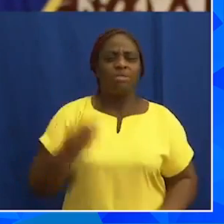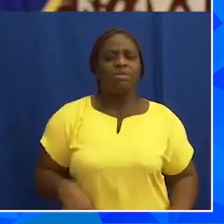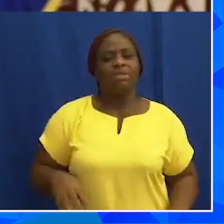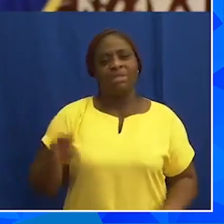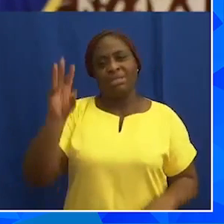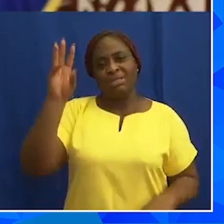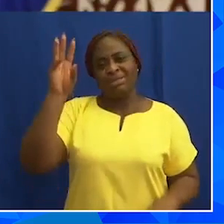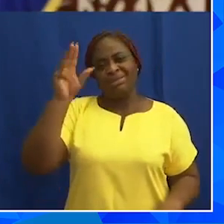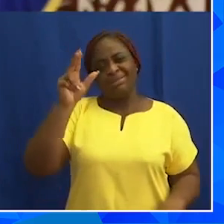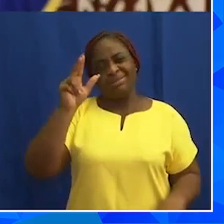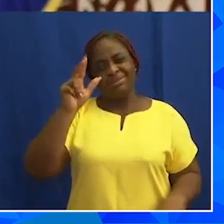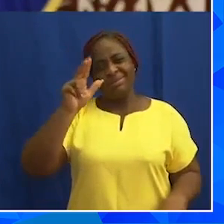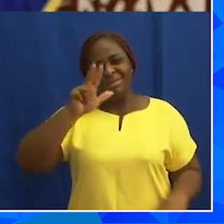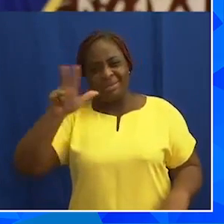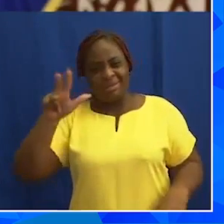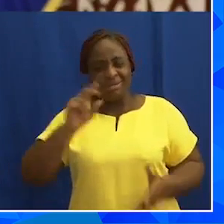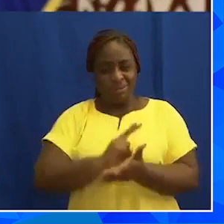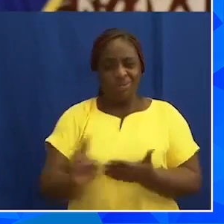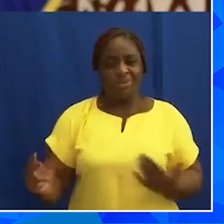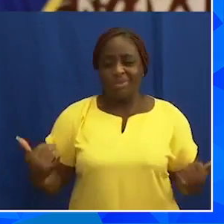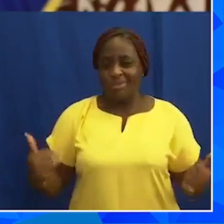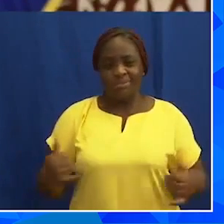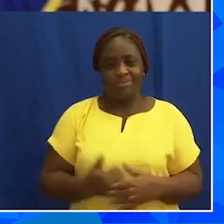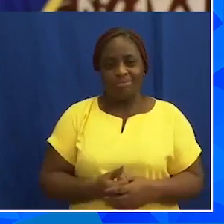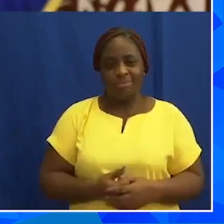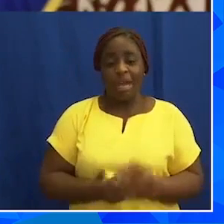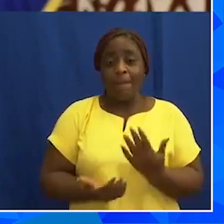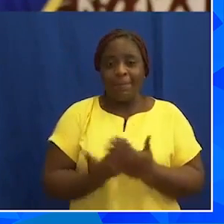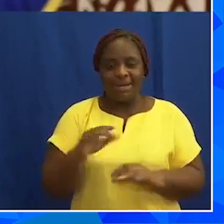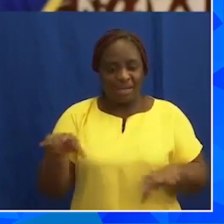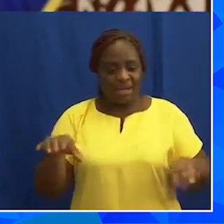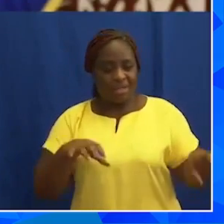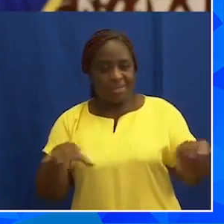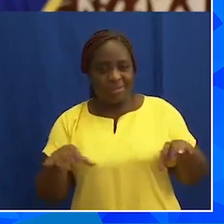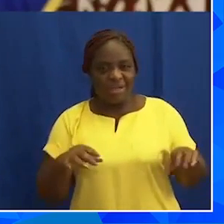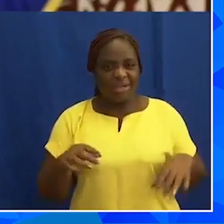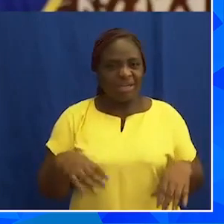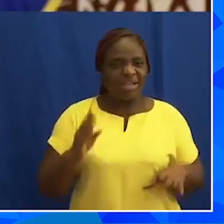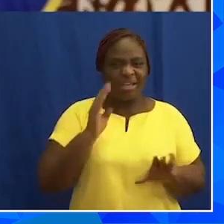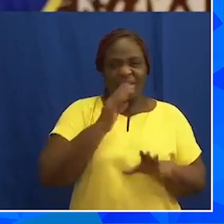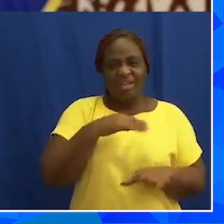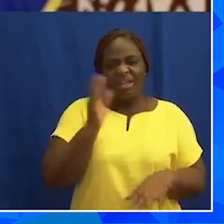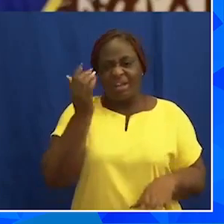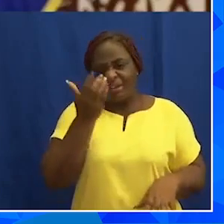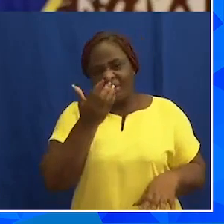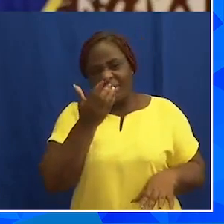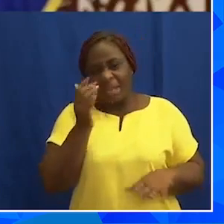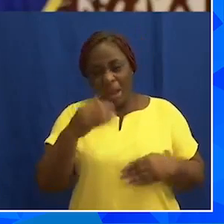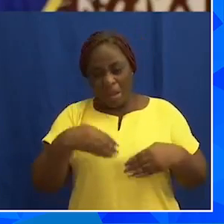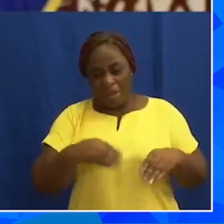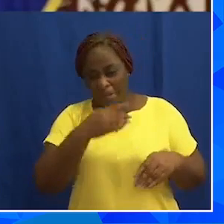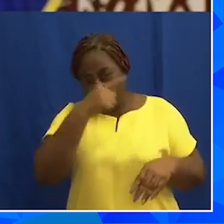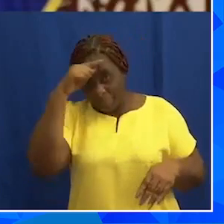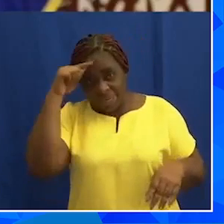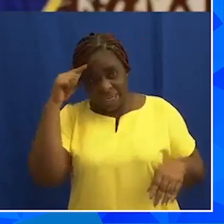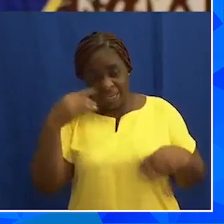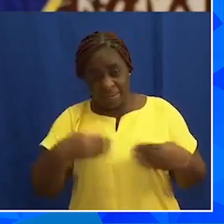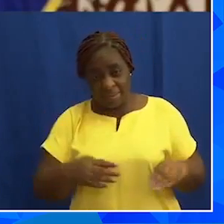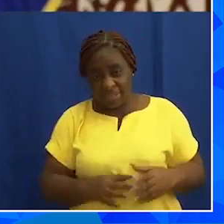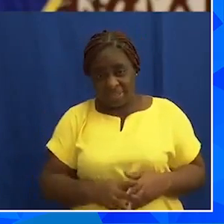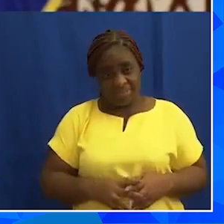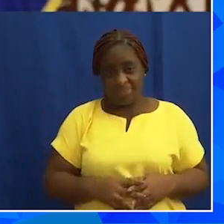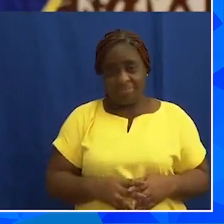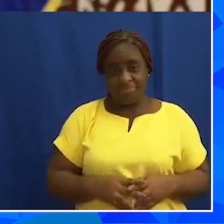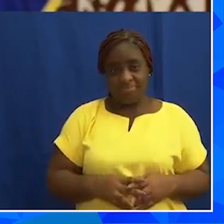to three weeks, in particular, by the activities of speculators and the black market. An